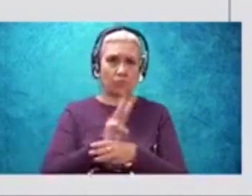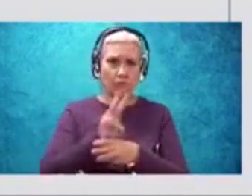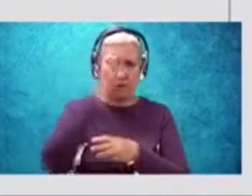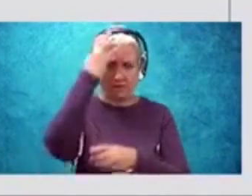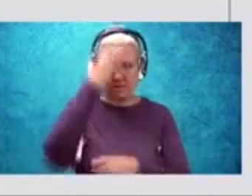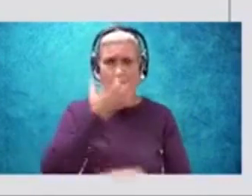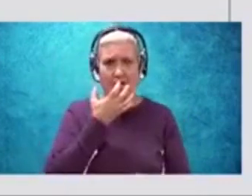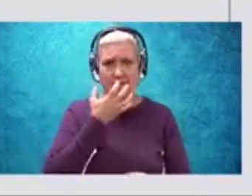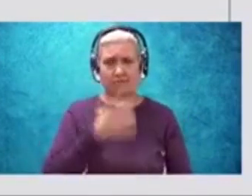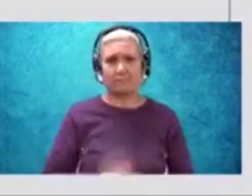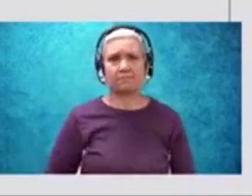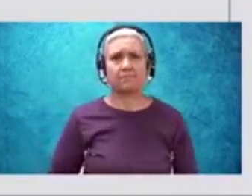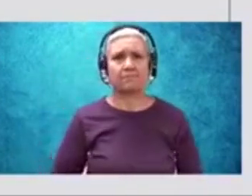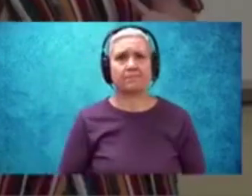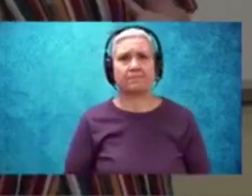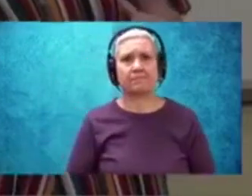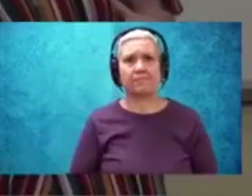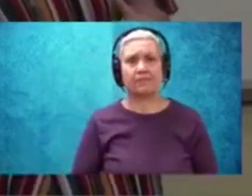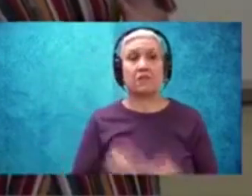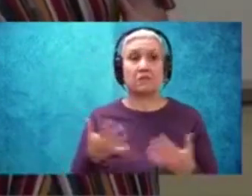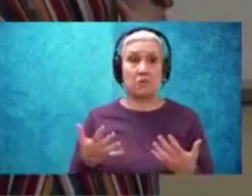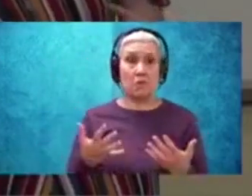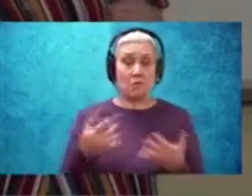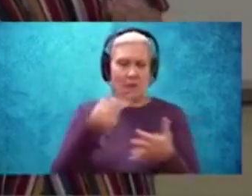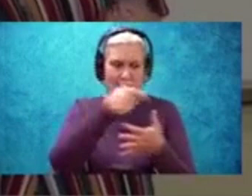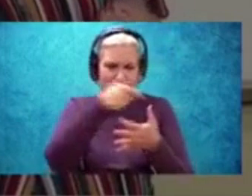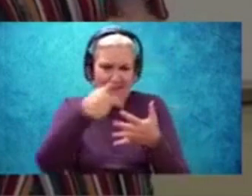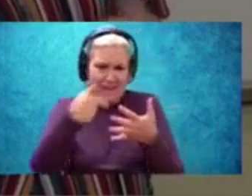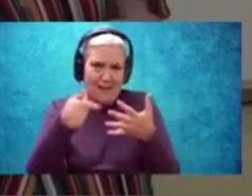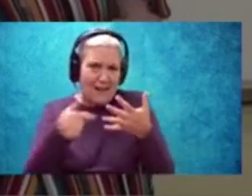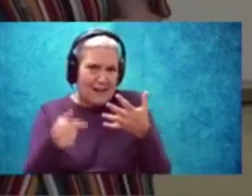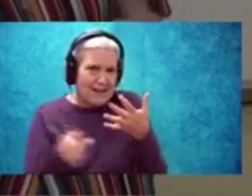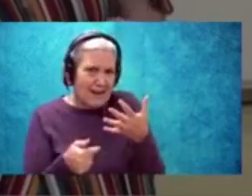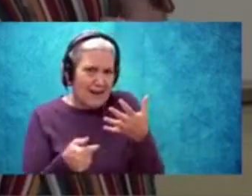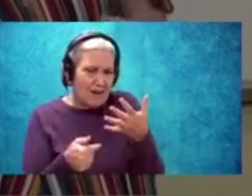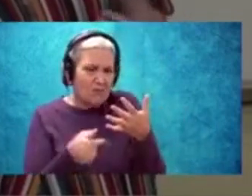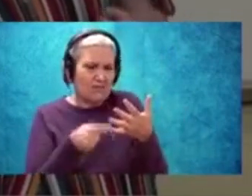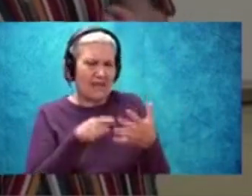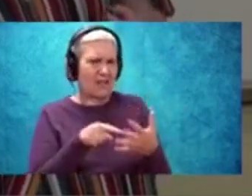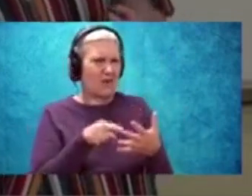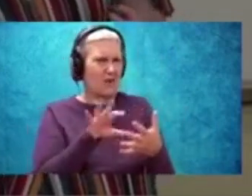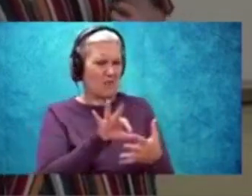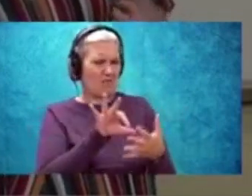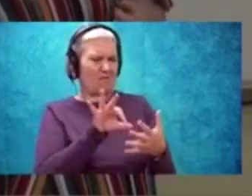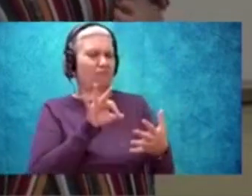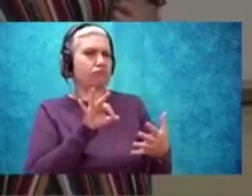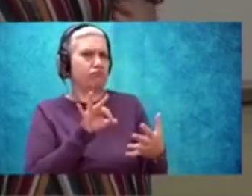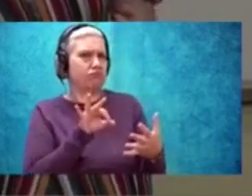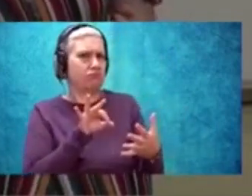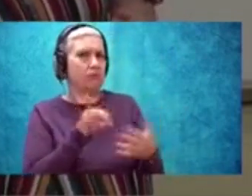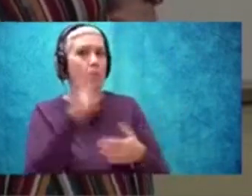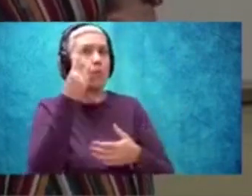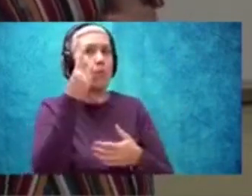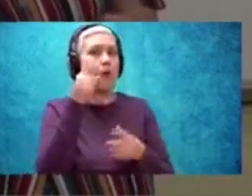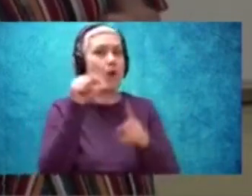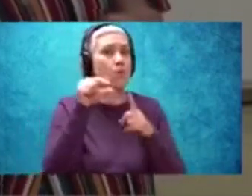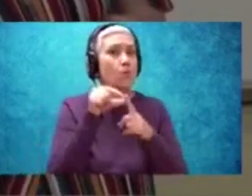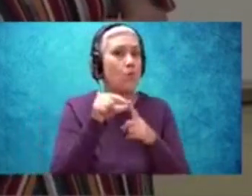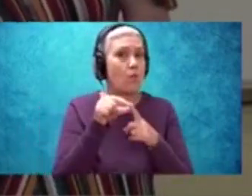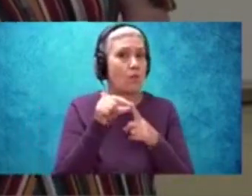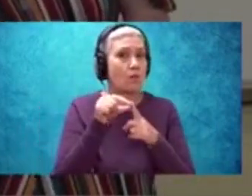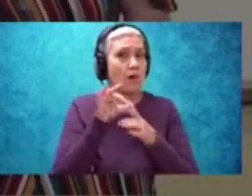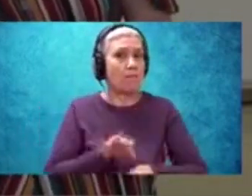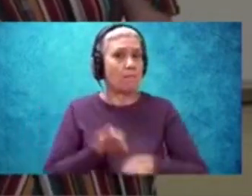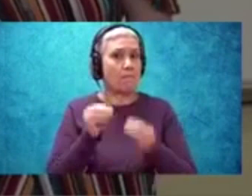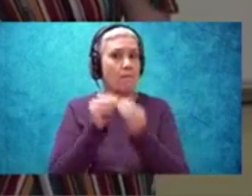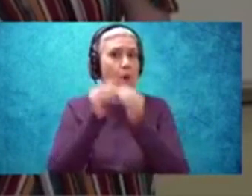So what are some details that you feel like kind of stick out to you? And in fact, if I were to ask you what's one word that you think is